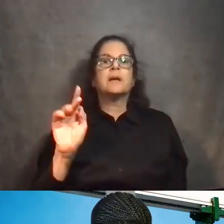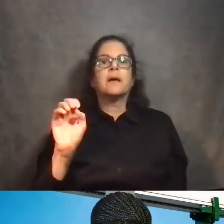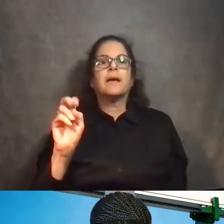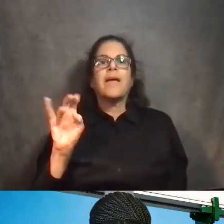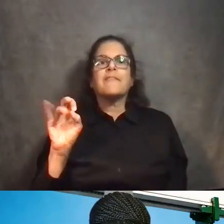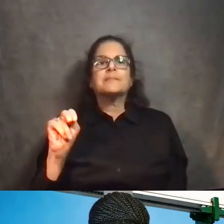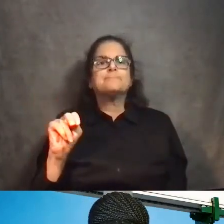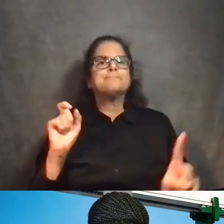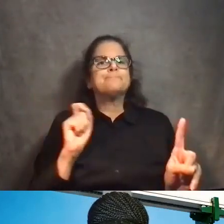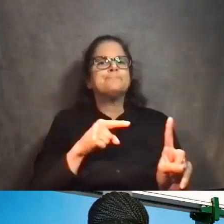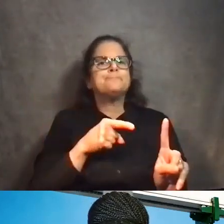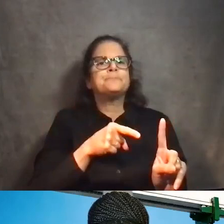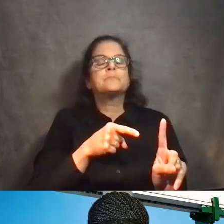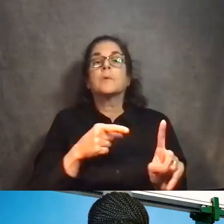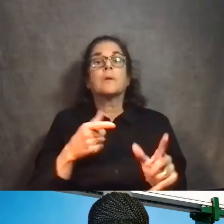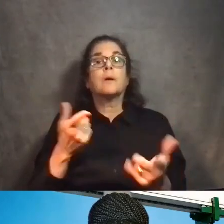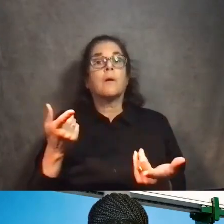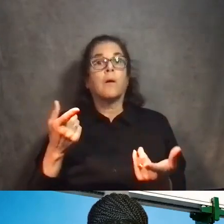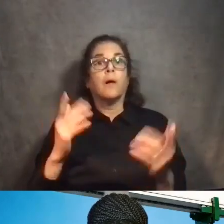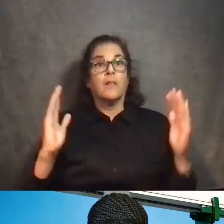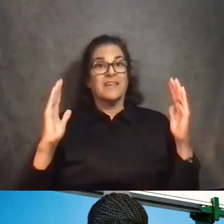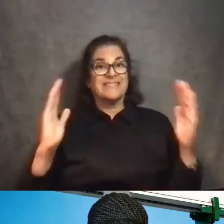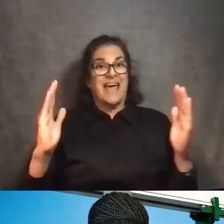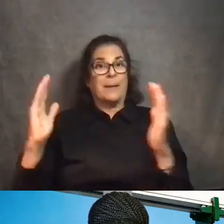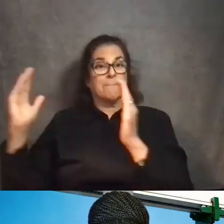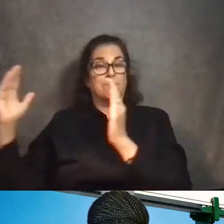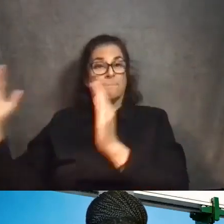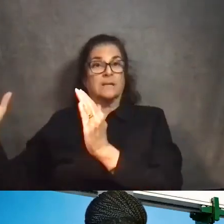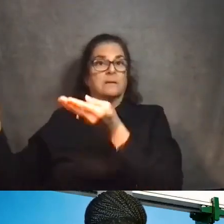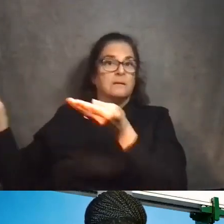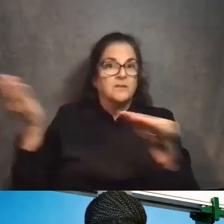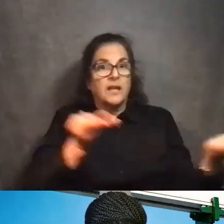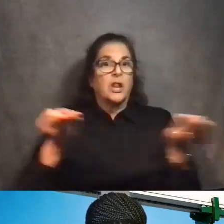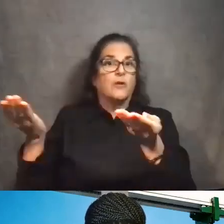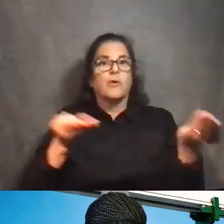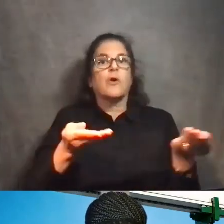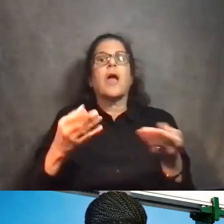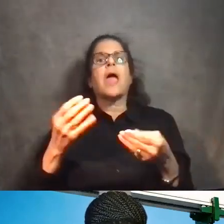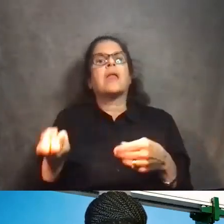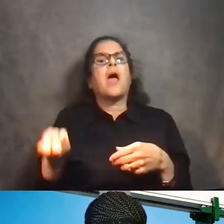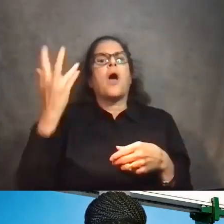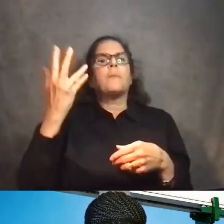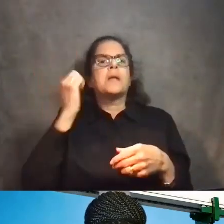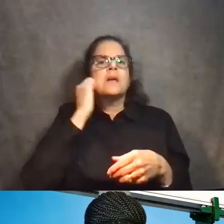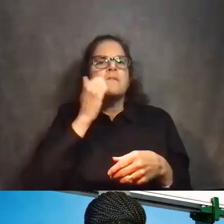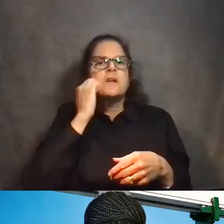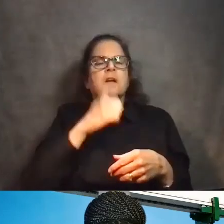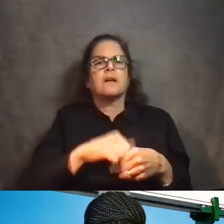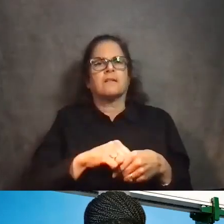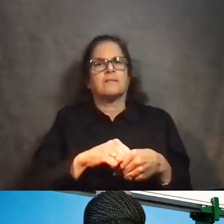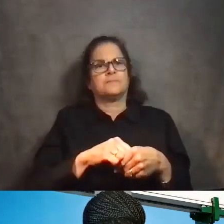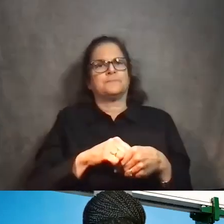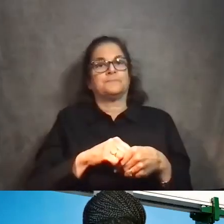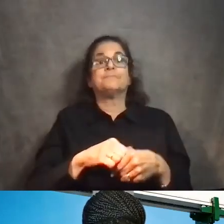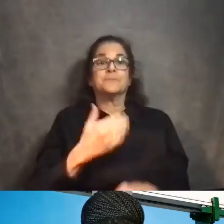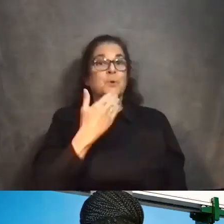How will the segments be delivered and how many can you install in a day? Number and distance? Good